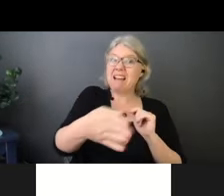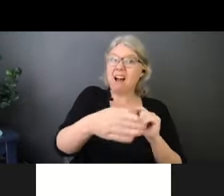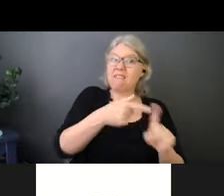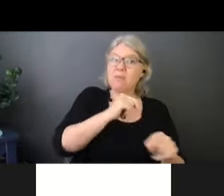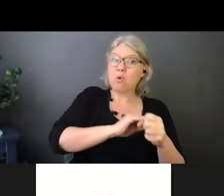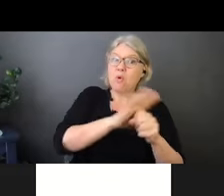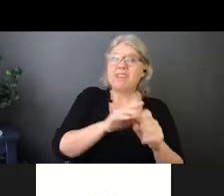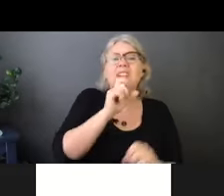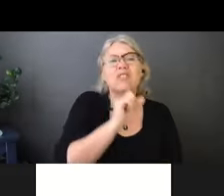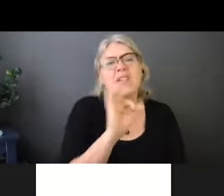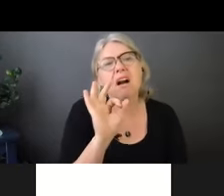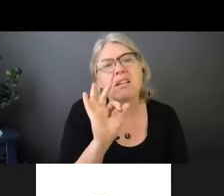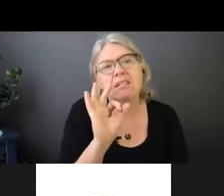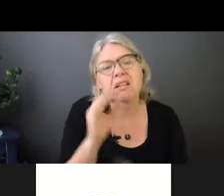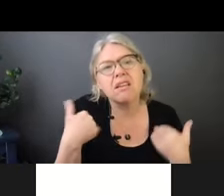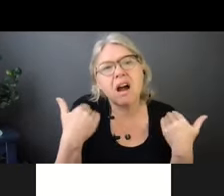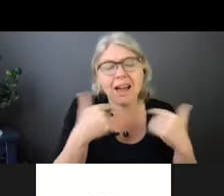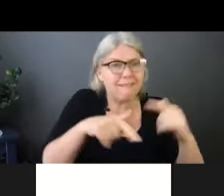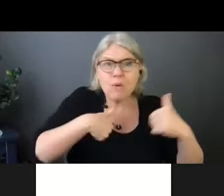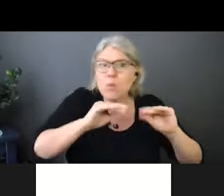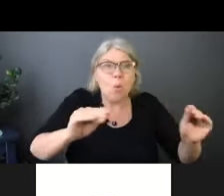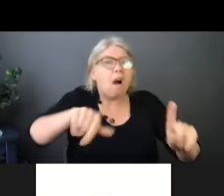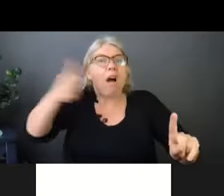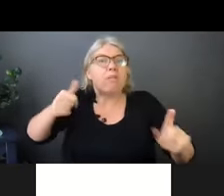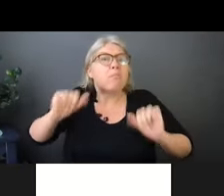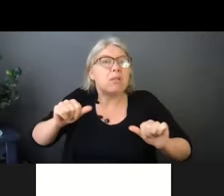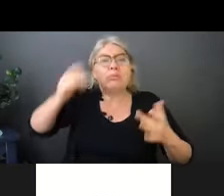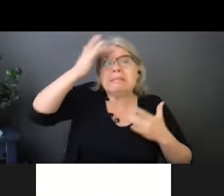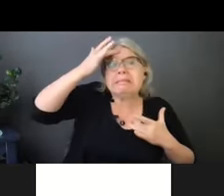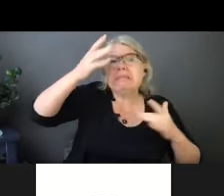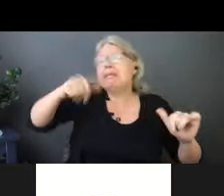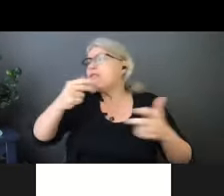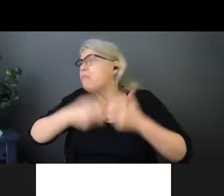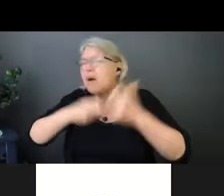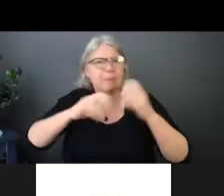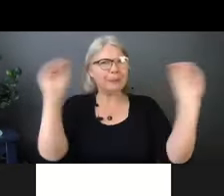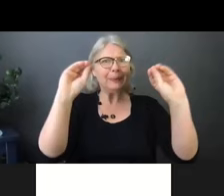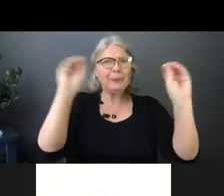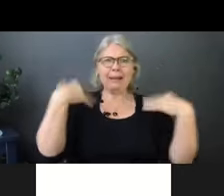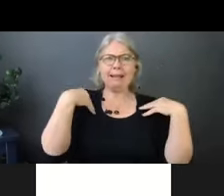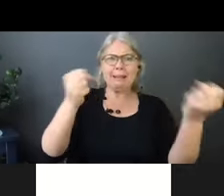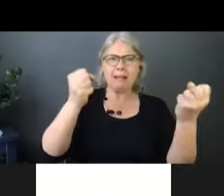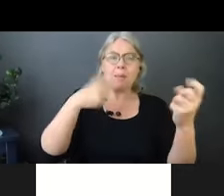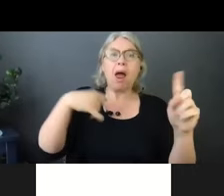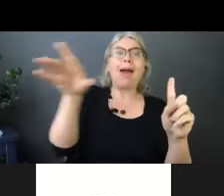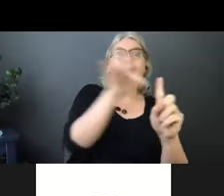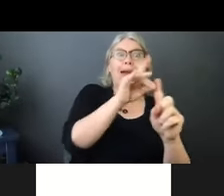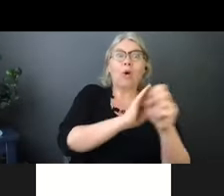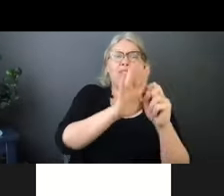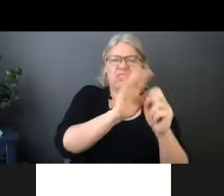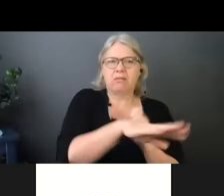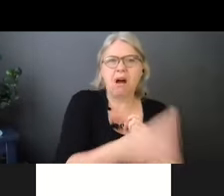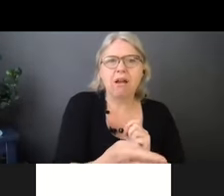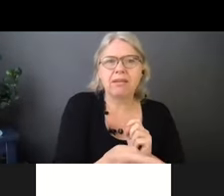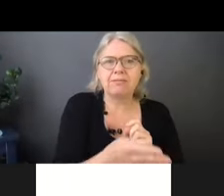in the States who had no comorbidities, he had none of those health issues whatsoever. And yet he died of COVID. We